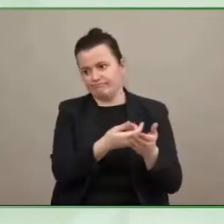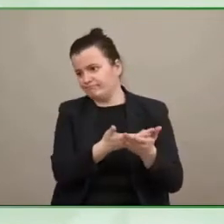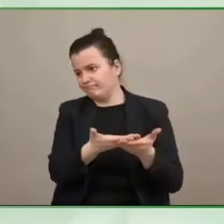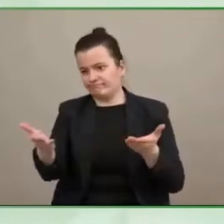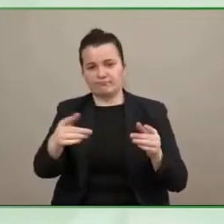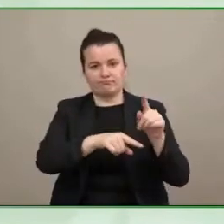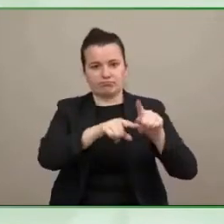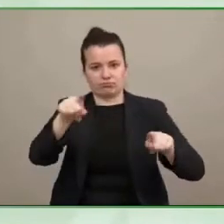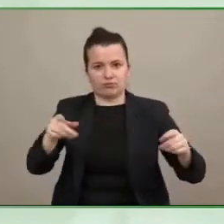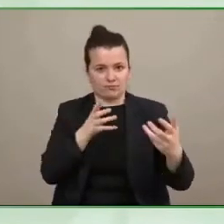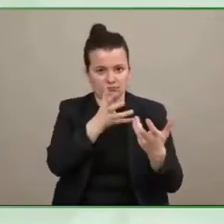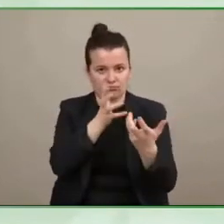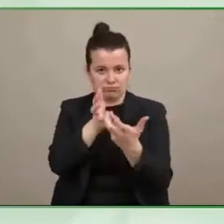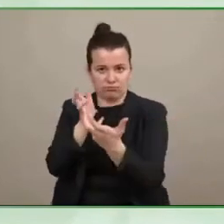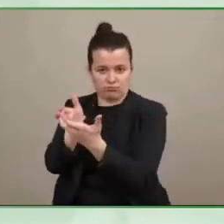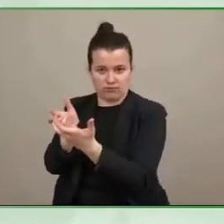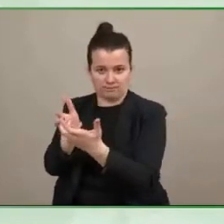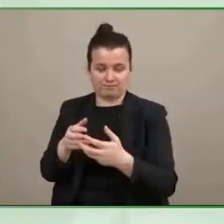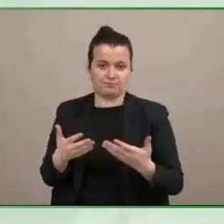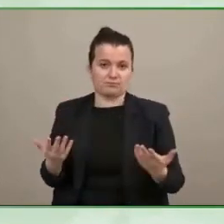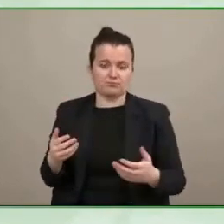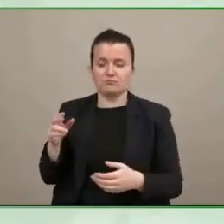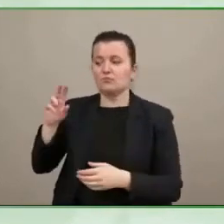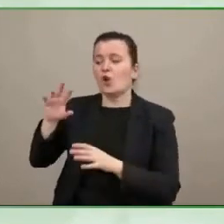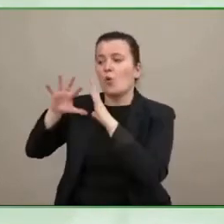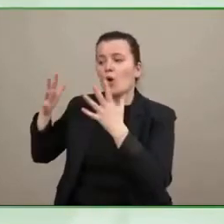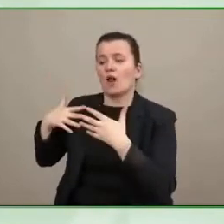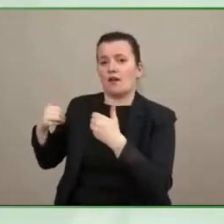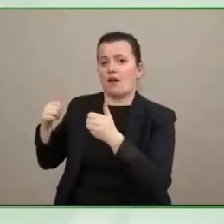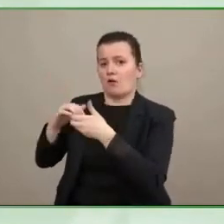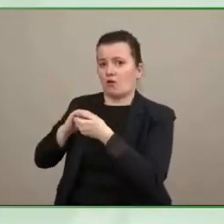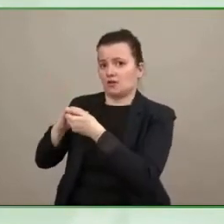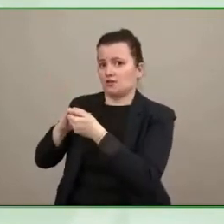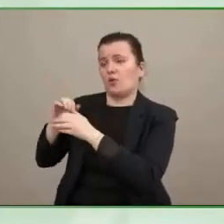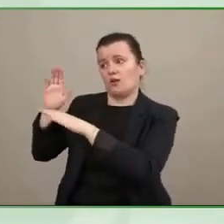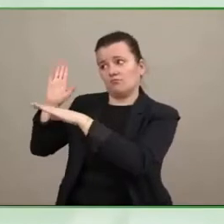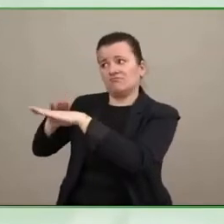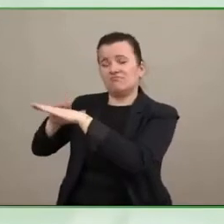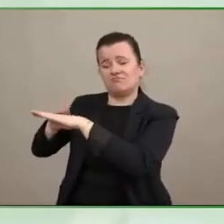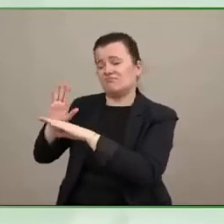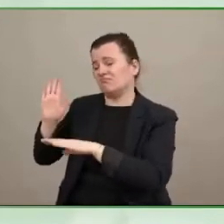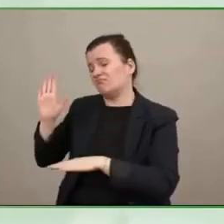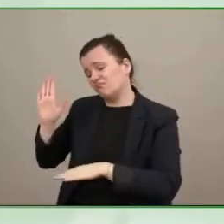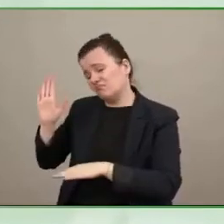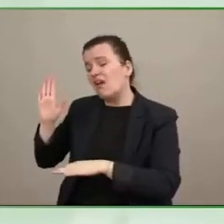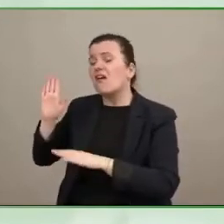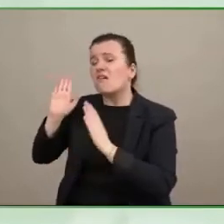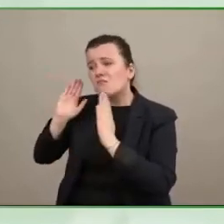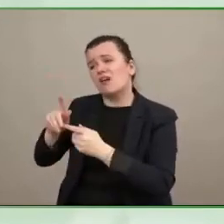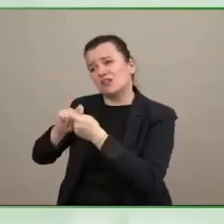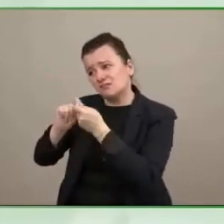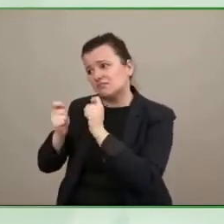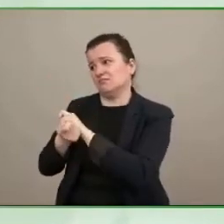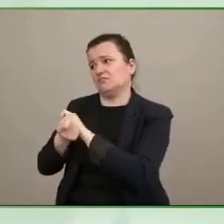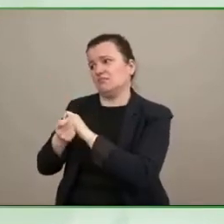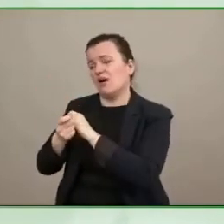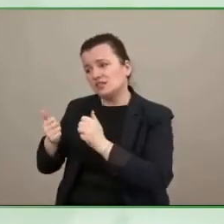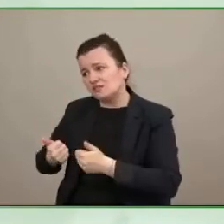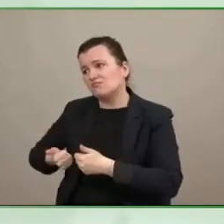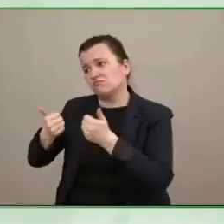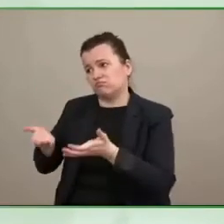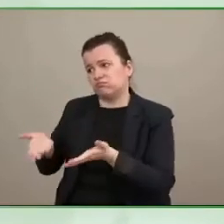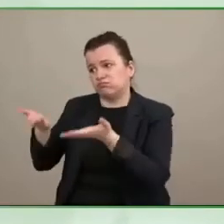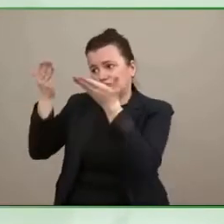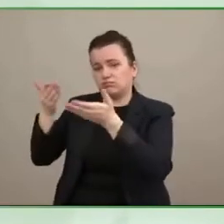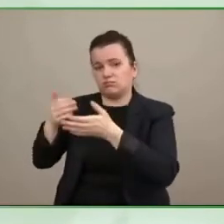to raise the bar because they are really in my opinion not including